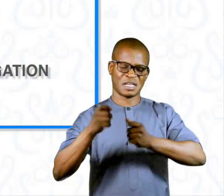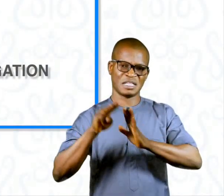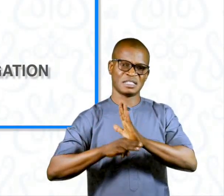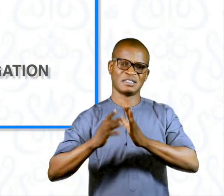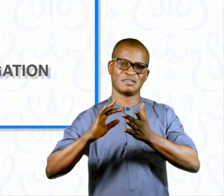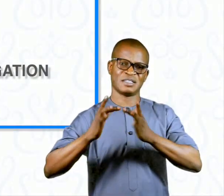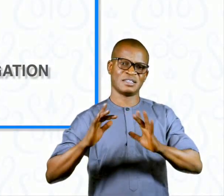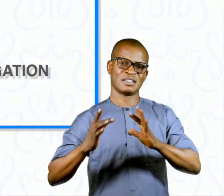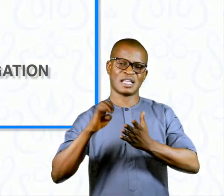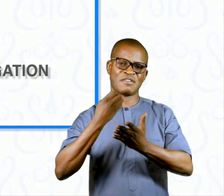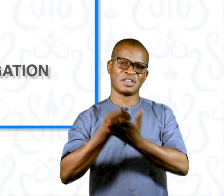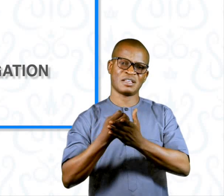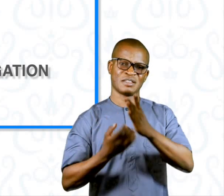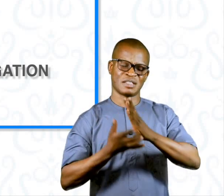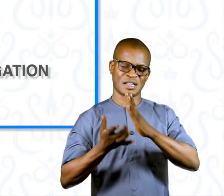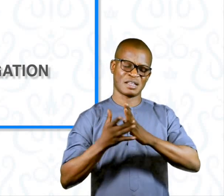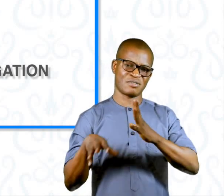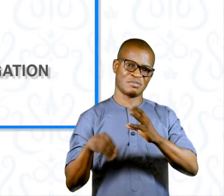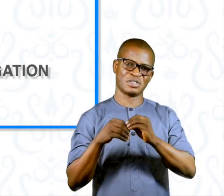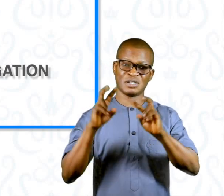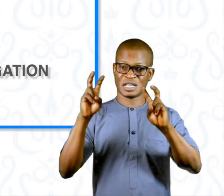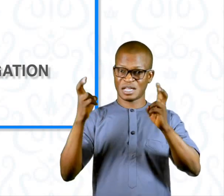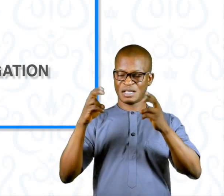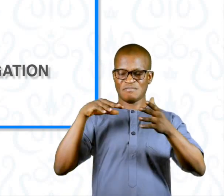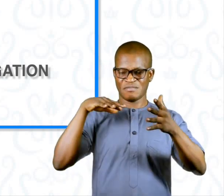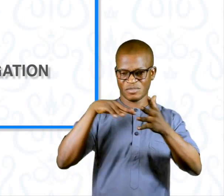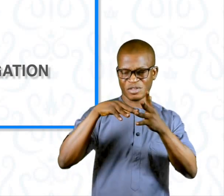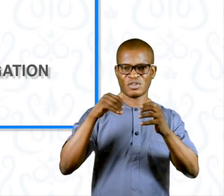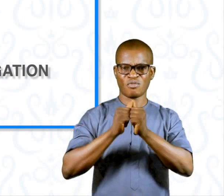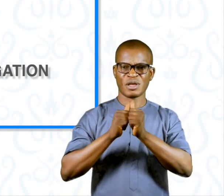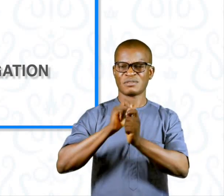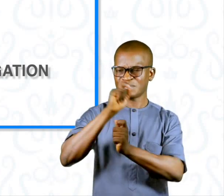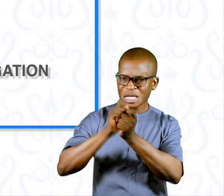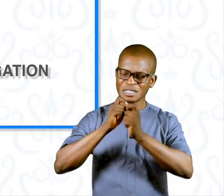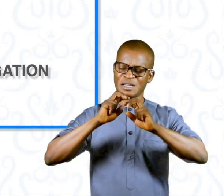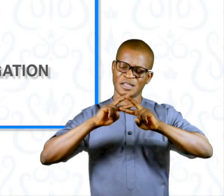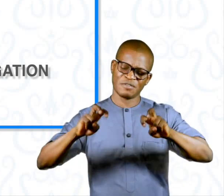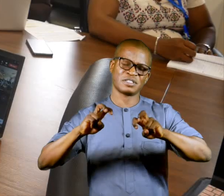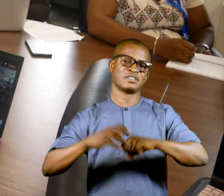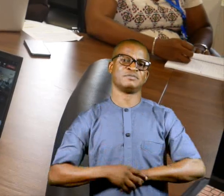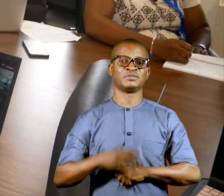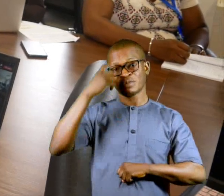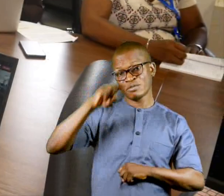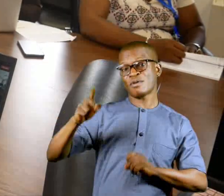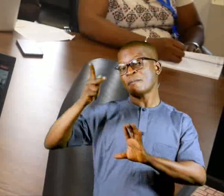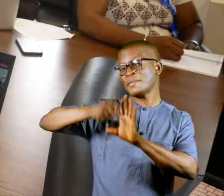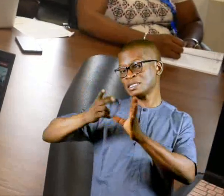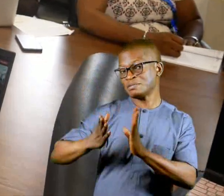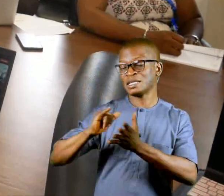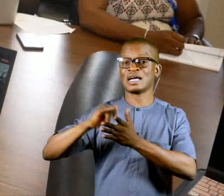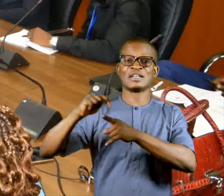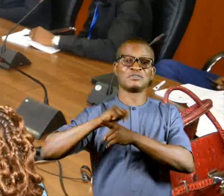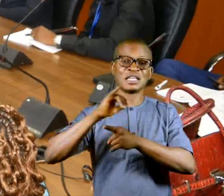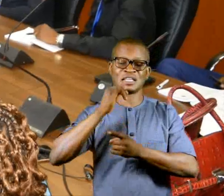managing digital evidence, technical attribution, case study and practical investigation. For the participants,